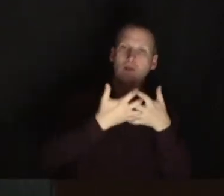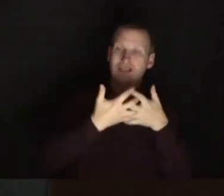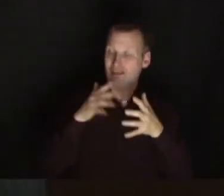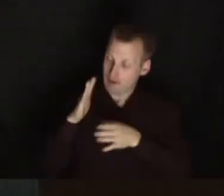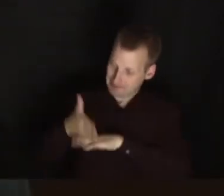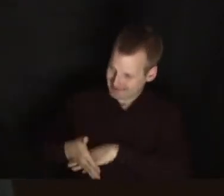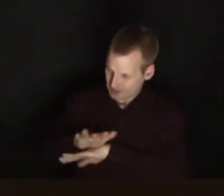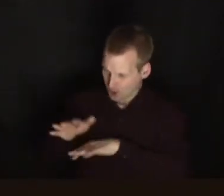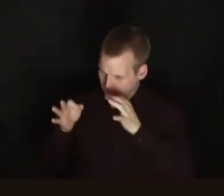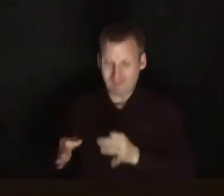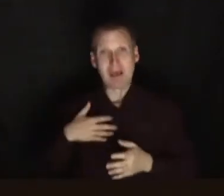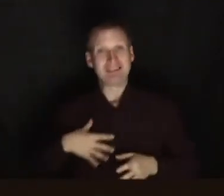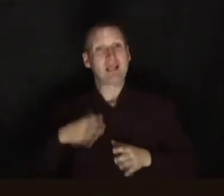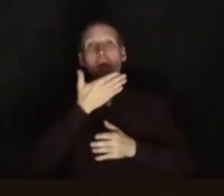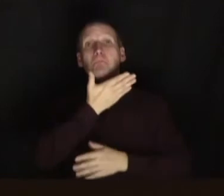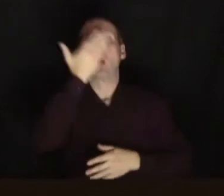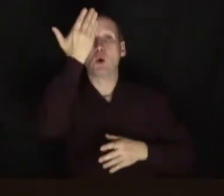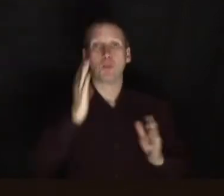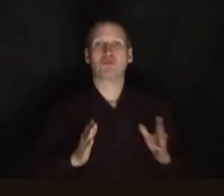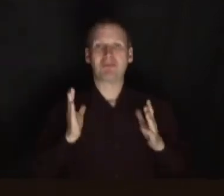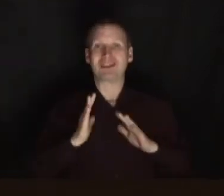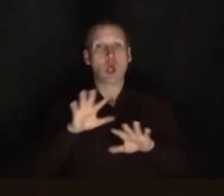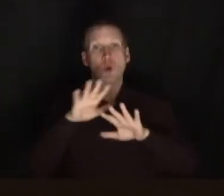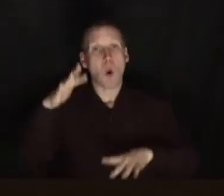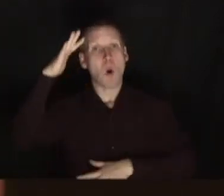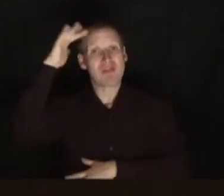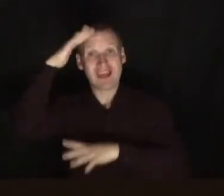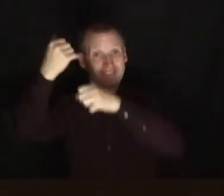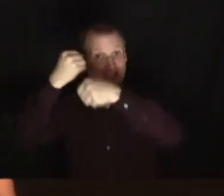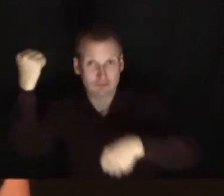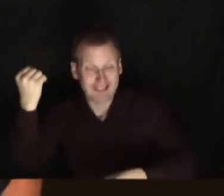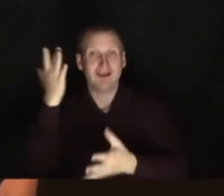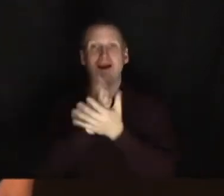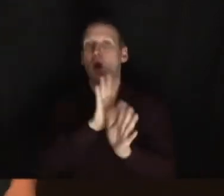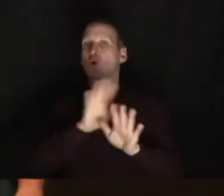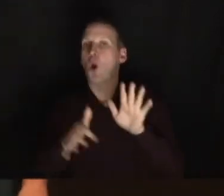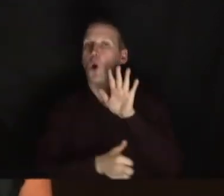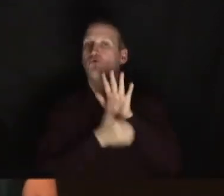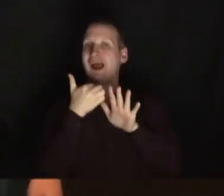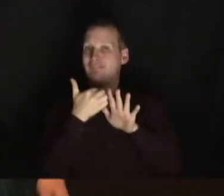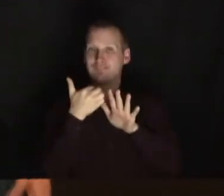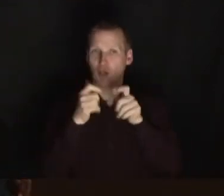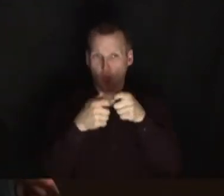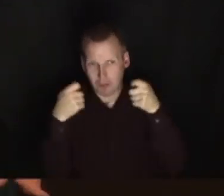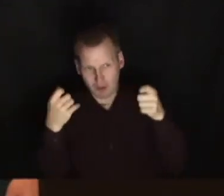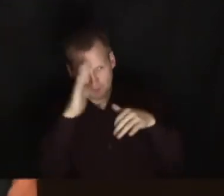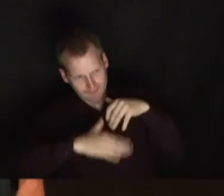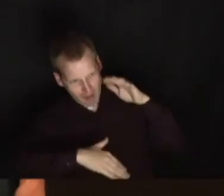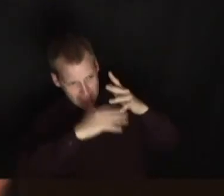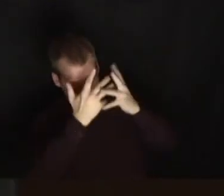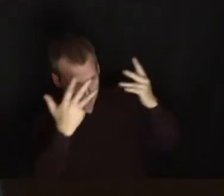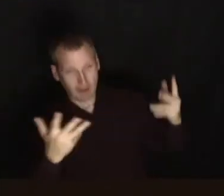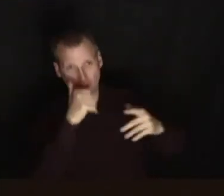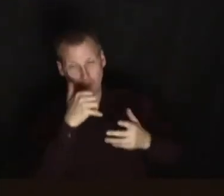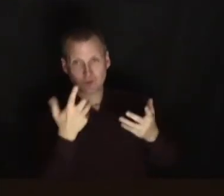because they require no preparation, no theology degree and no craft cupboard with resources where you know where to